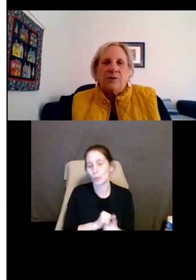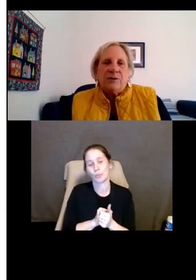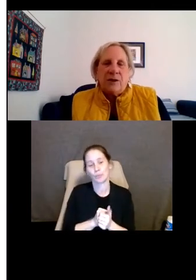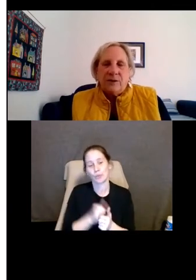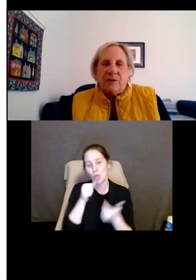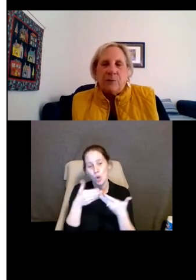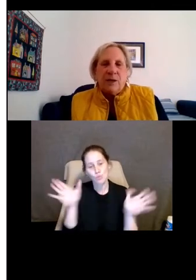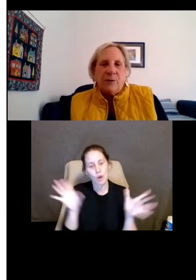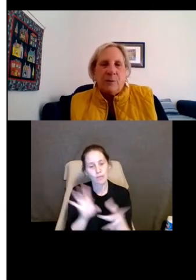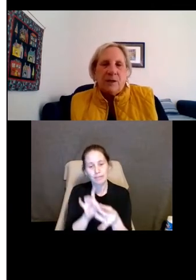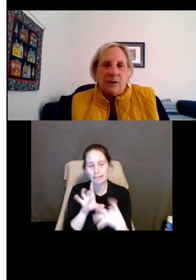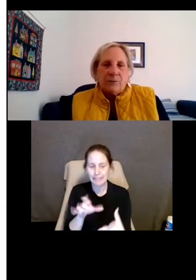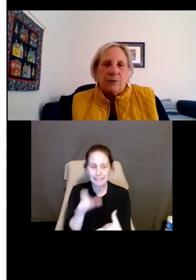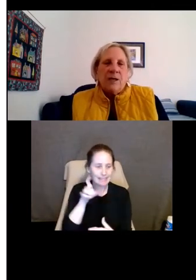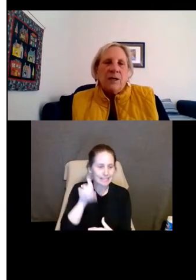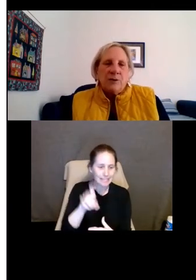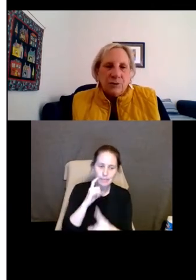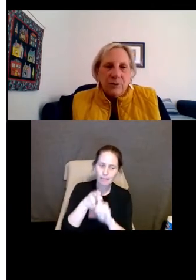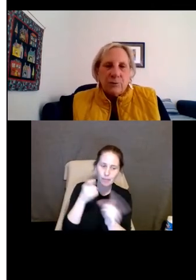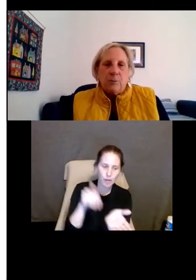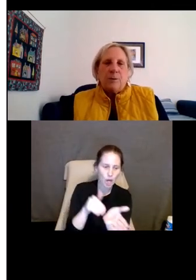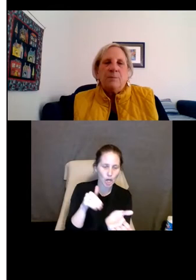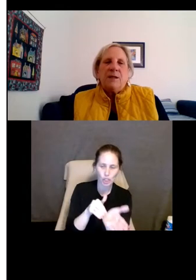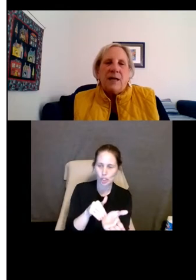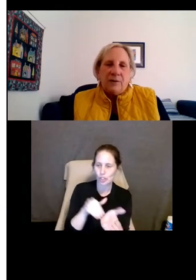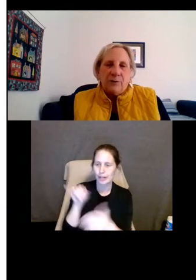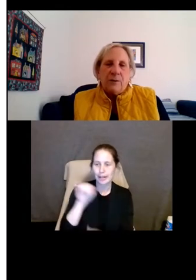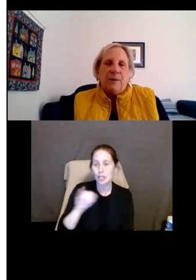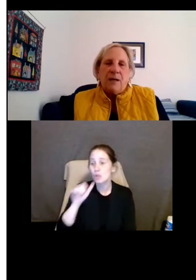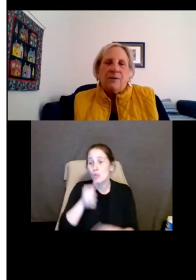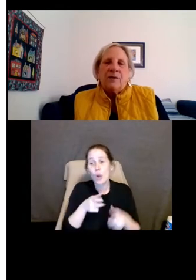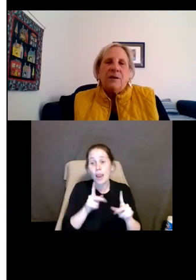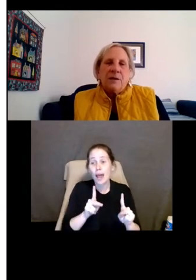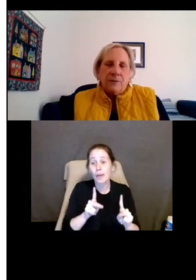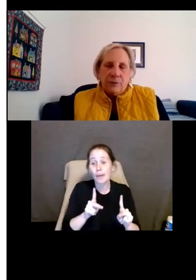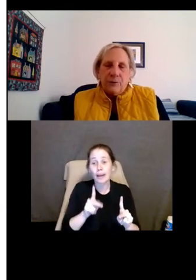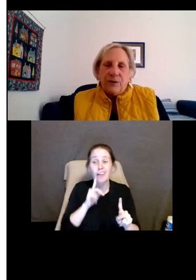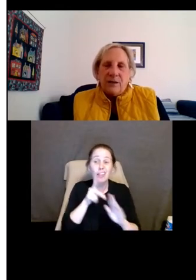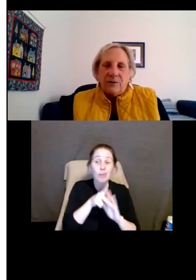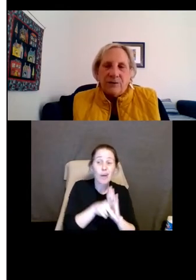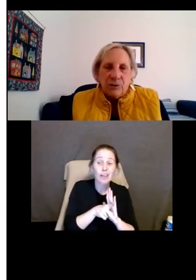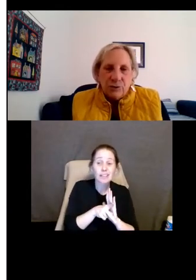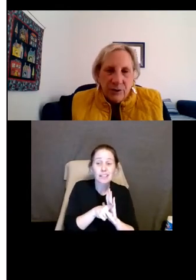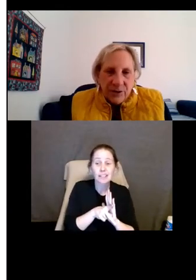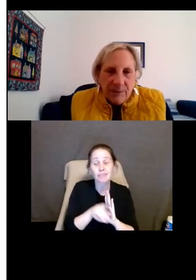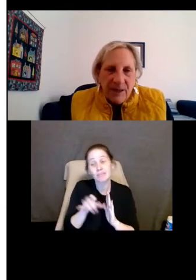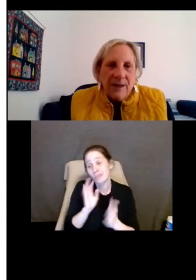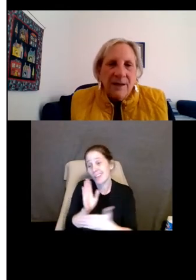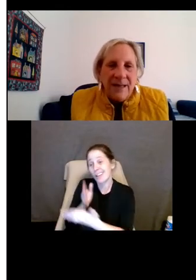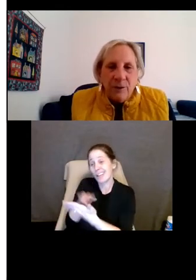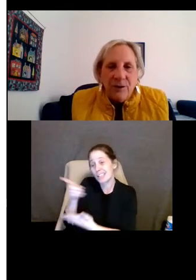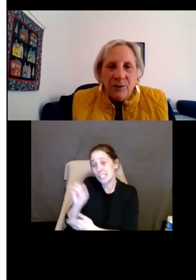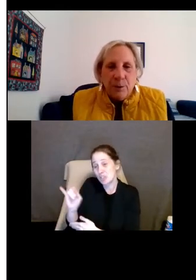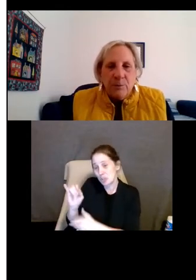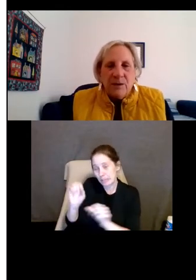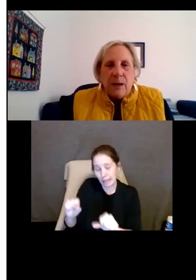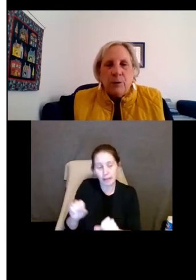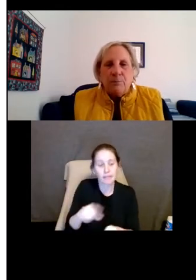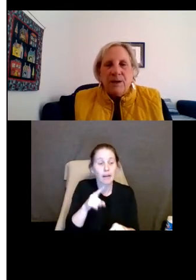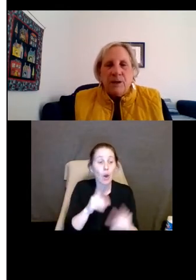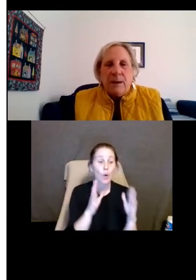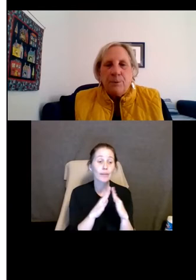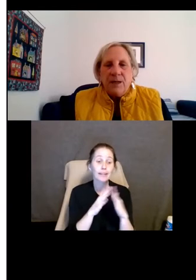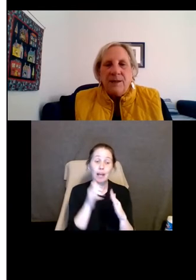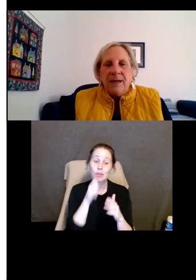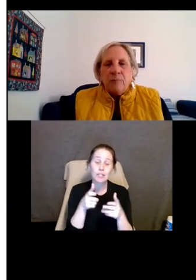broad releases. It doesn't have to be from a doctor. Insurance won't permit it. Ask for the policy. If to, file against an insurance company. Town doesn't permit